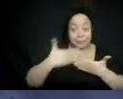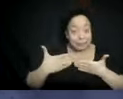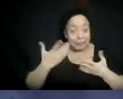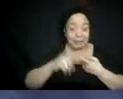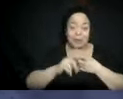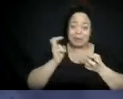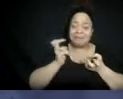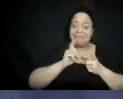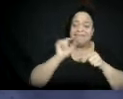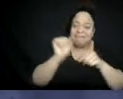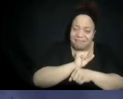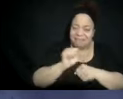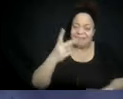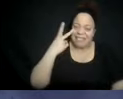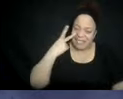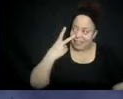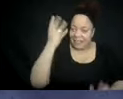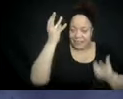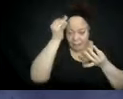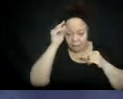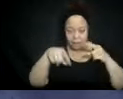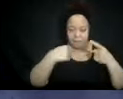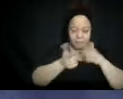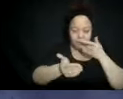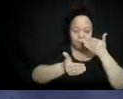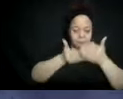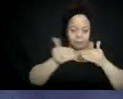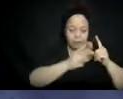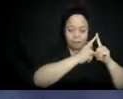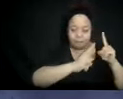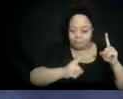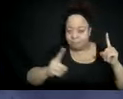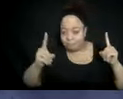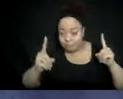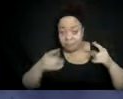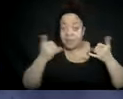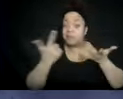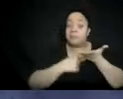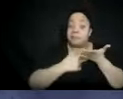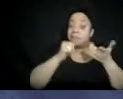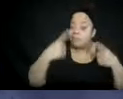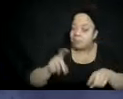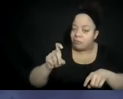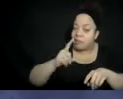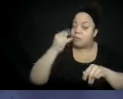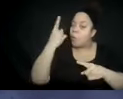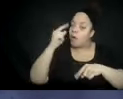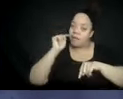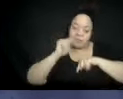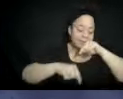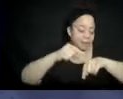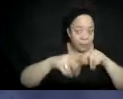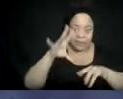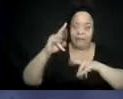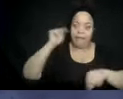forward, seven steps back sometimes, but it just gives you a chance to kind of put yourself and situate yourself in the